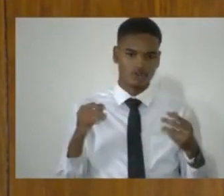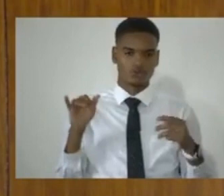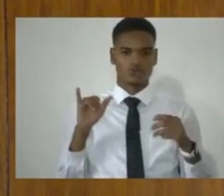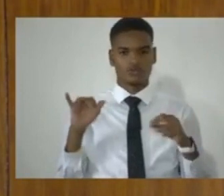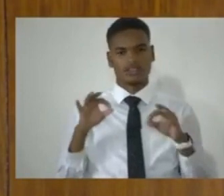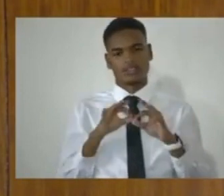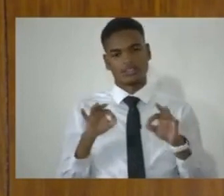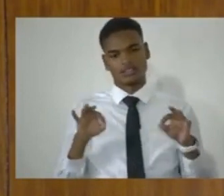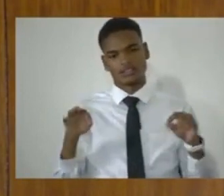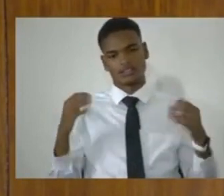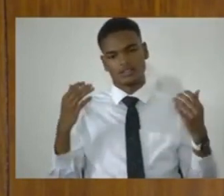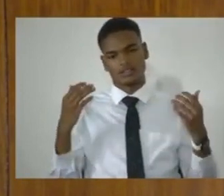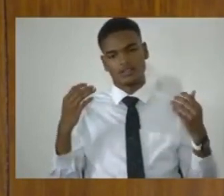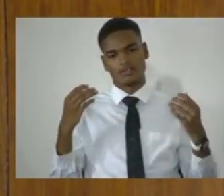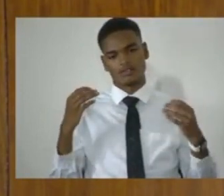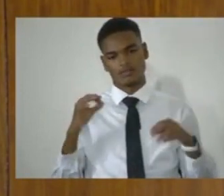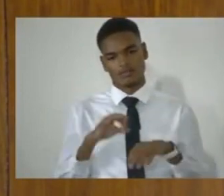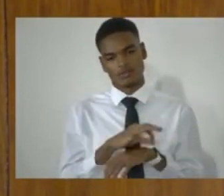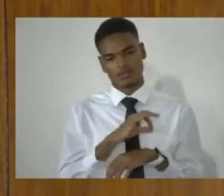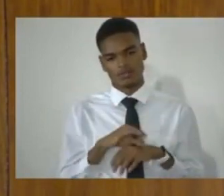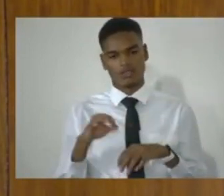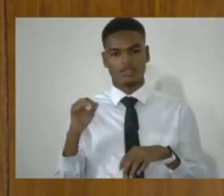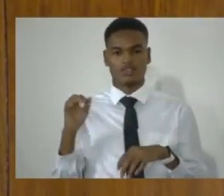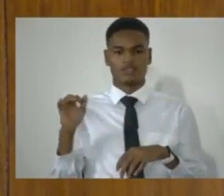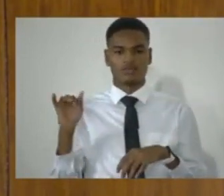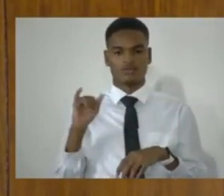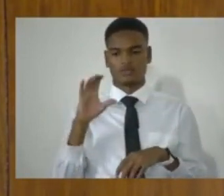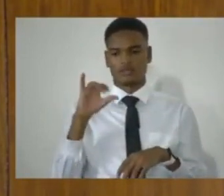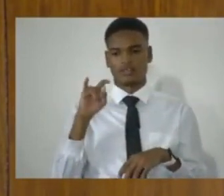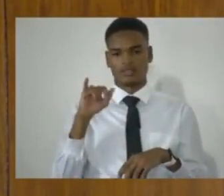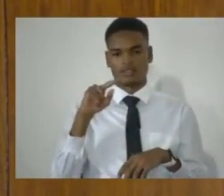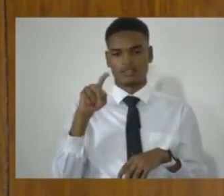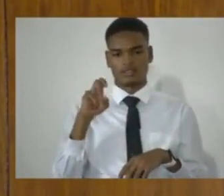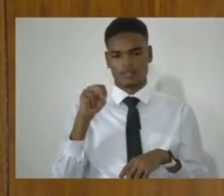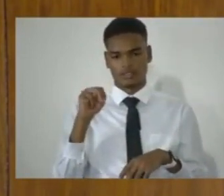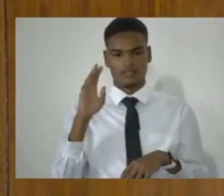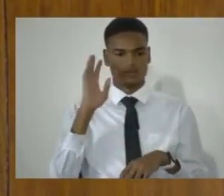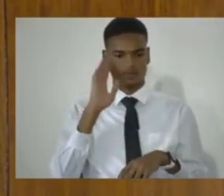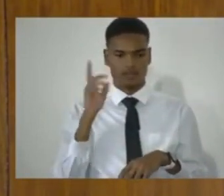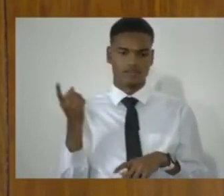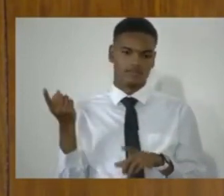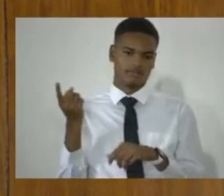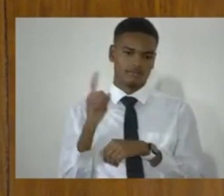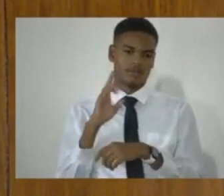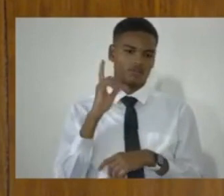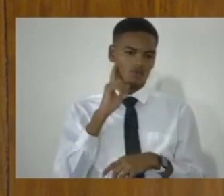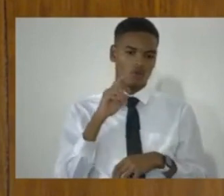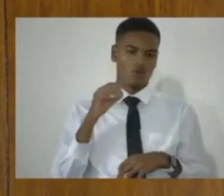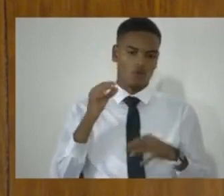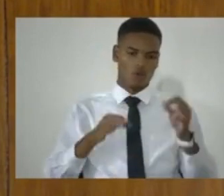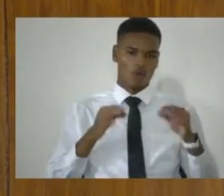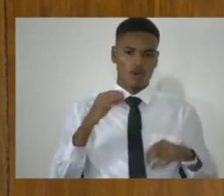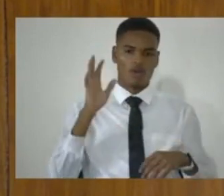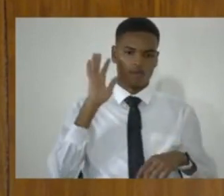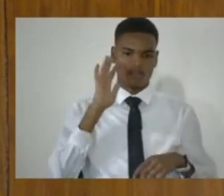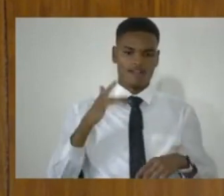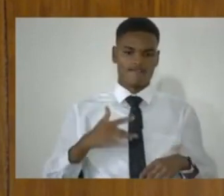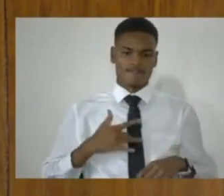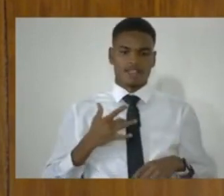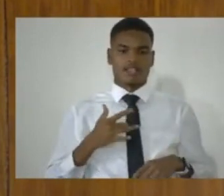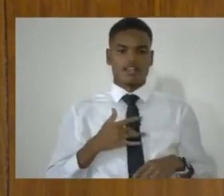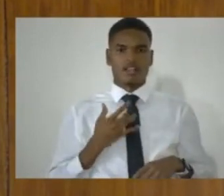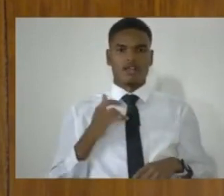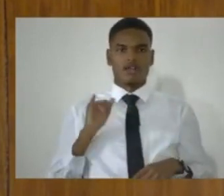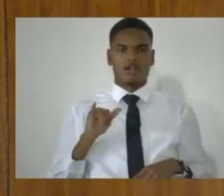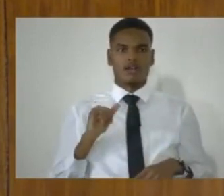that the citizen who is before the court in a criminal matter feels the effects of the justice being administered to